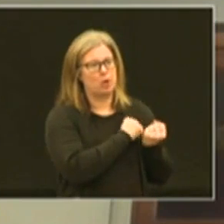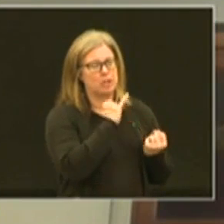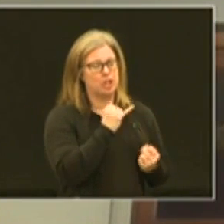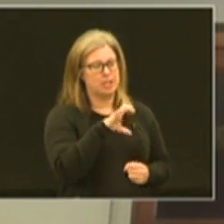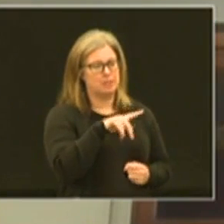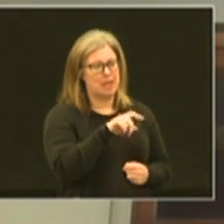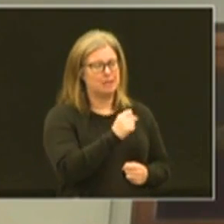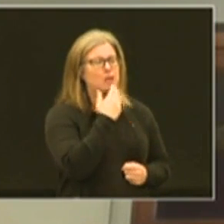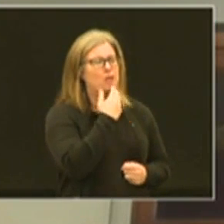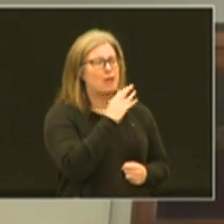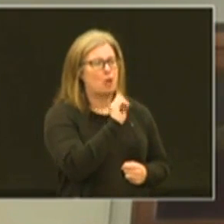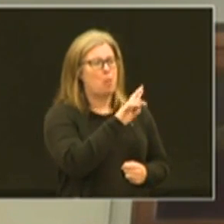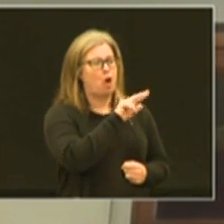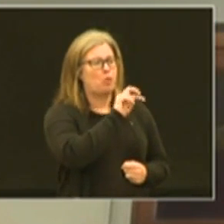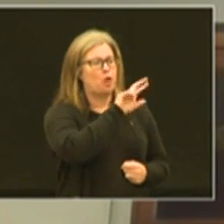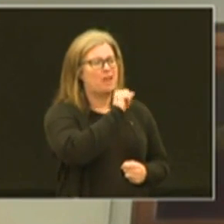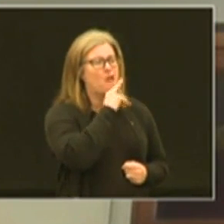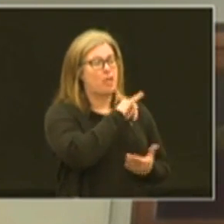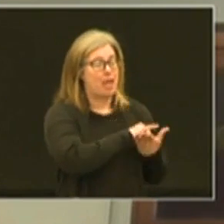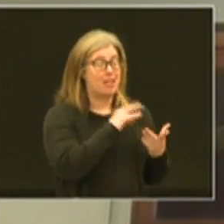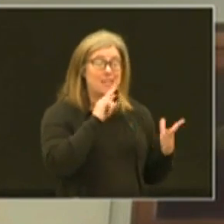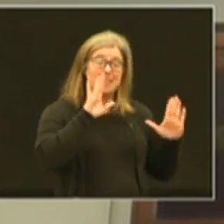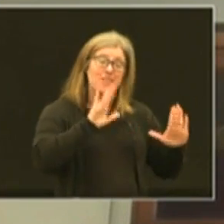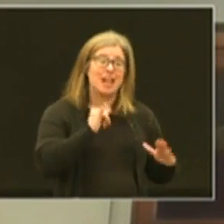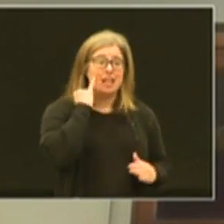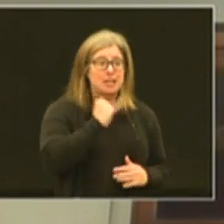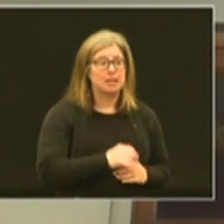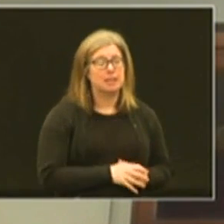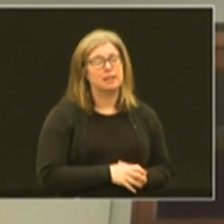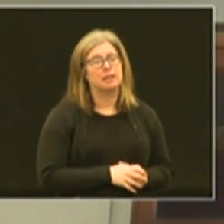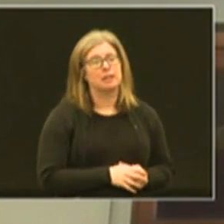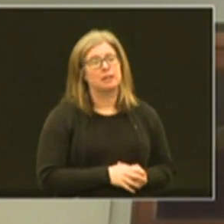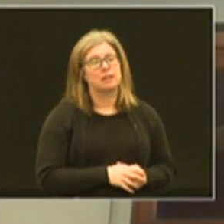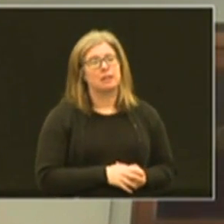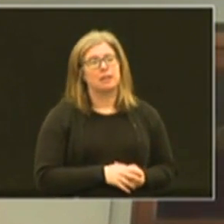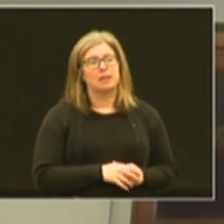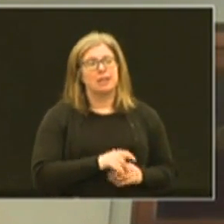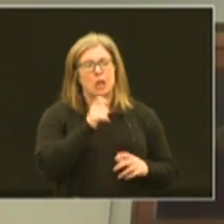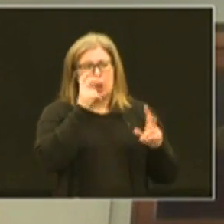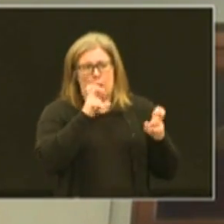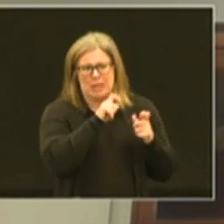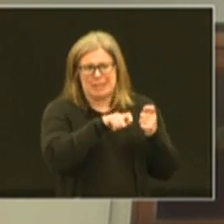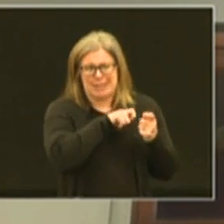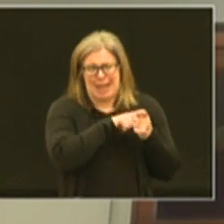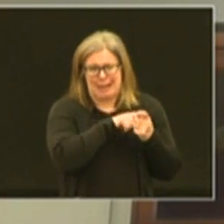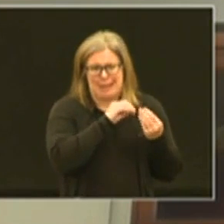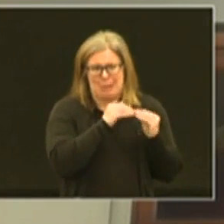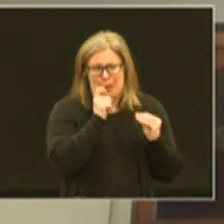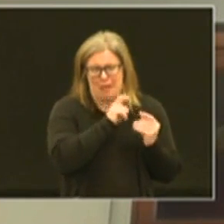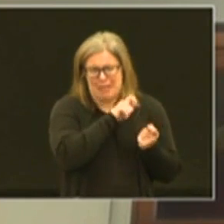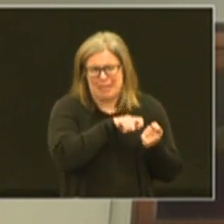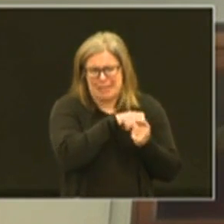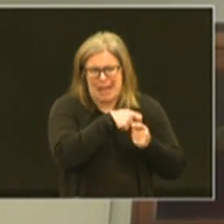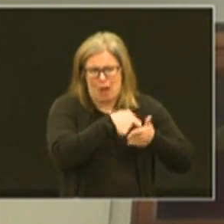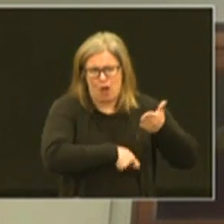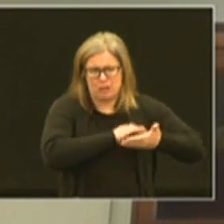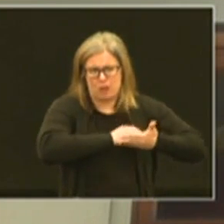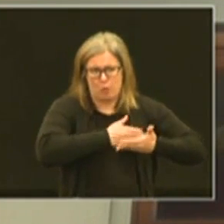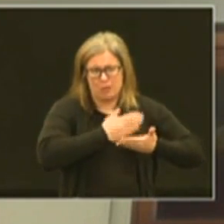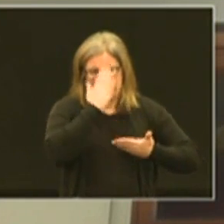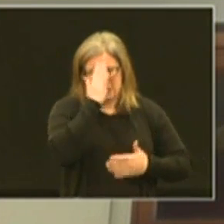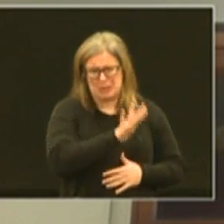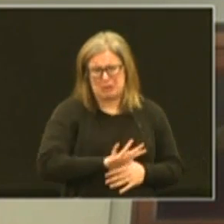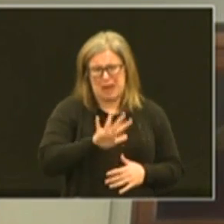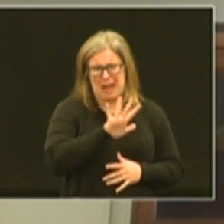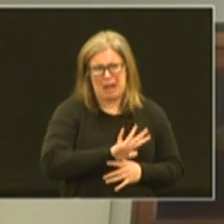jcps so thank you barbara for that i think that's a fantastic idea don't quote me exactly on it i don't have the exact cost of chromebooks i know